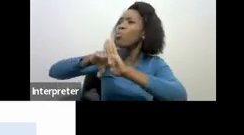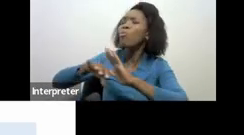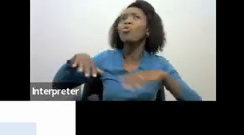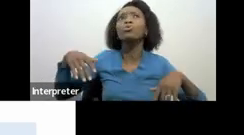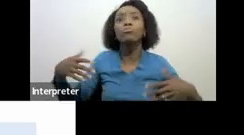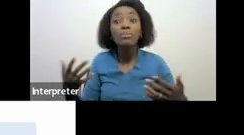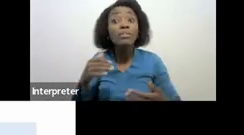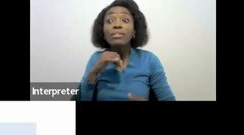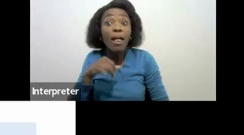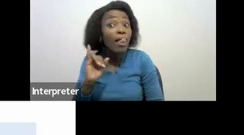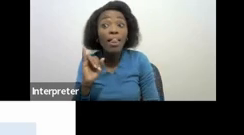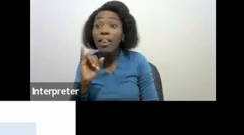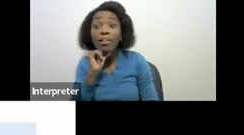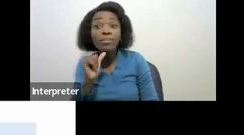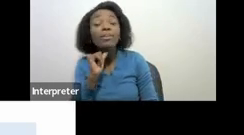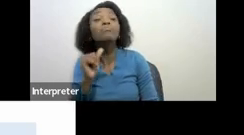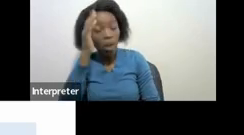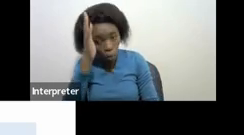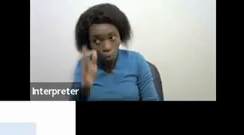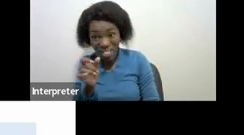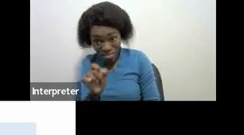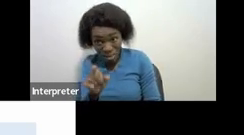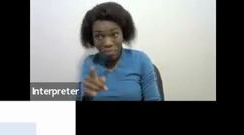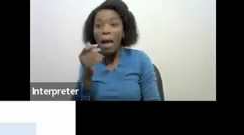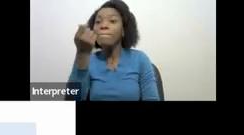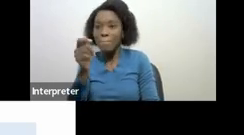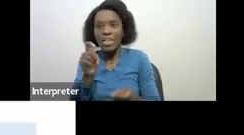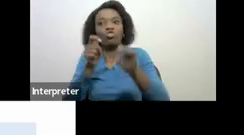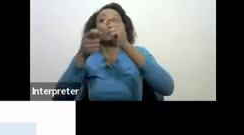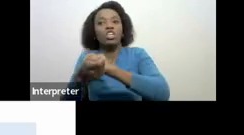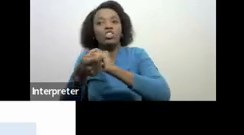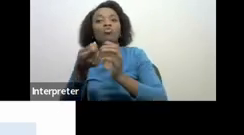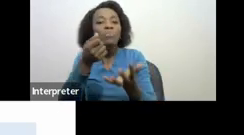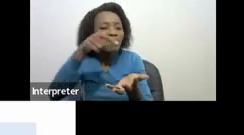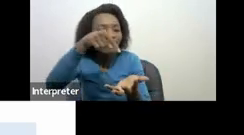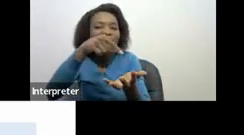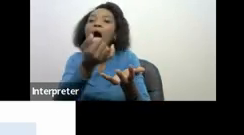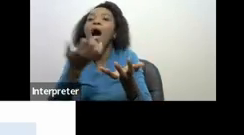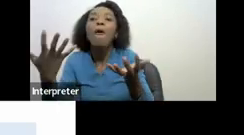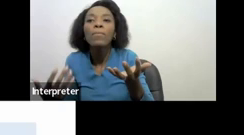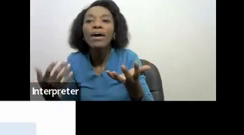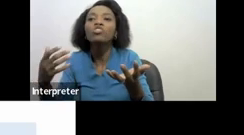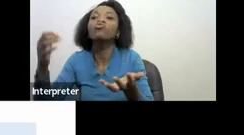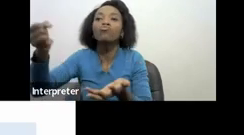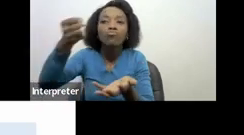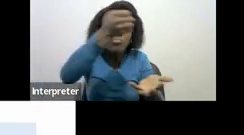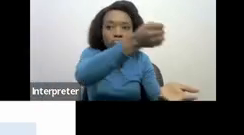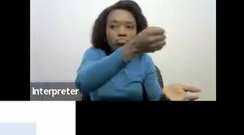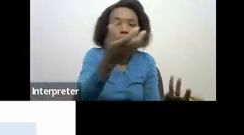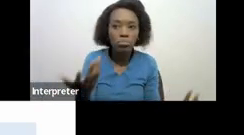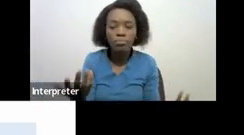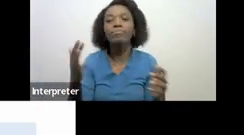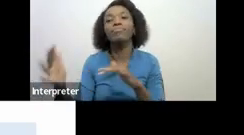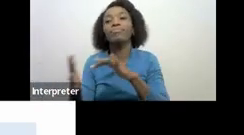also, they do likewise, also, they'll also convert that into cash as well. And then, as you go through, have the date of